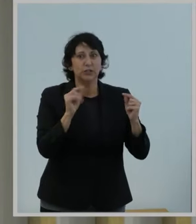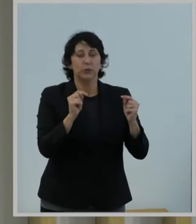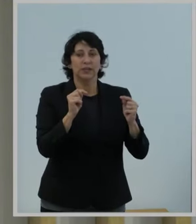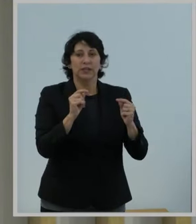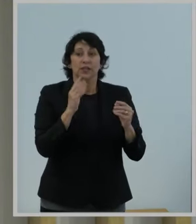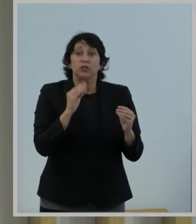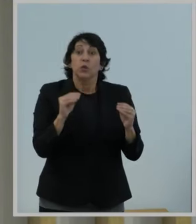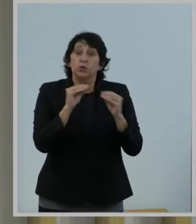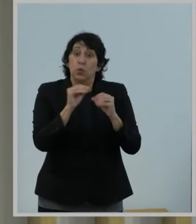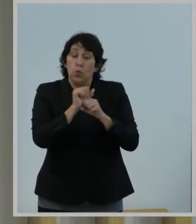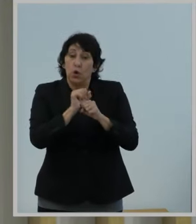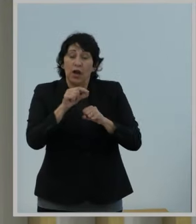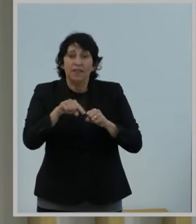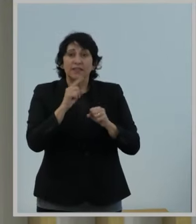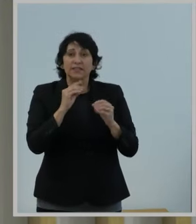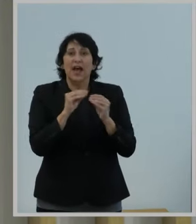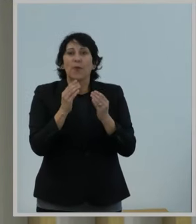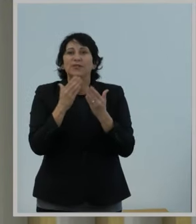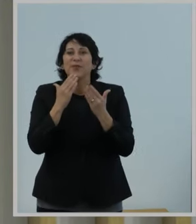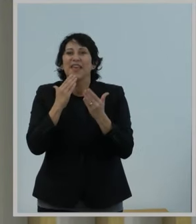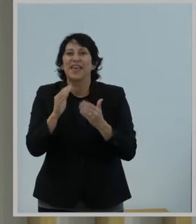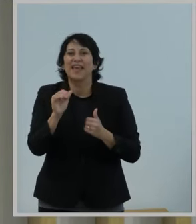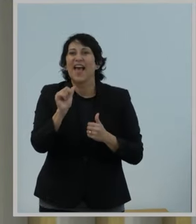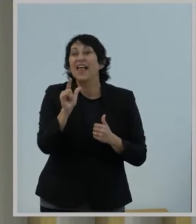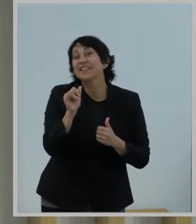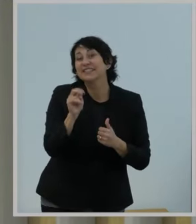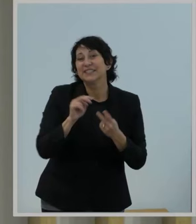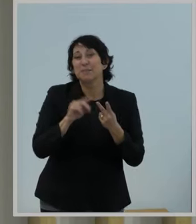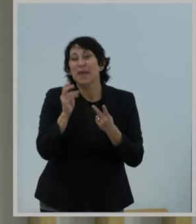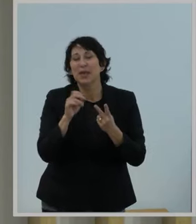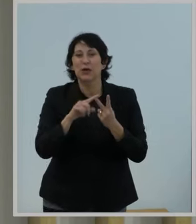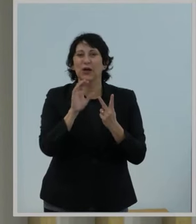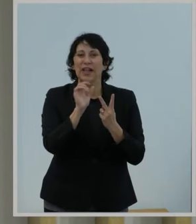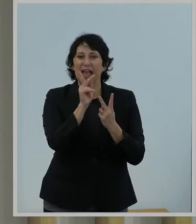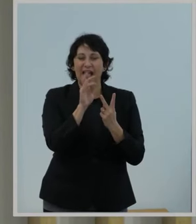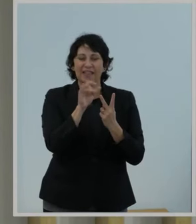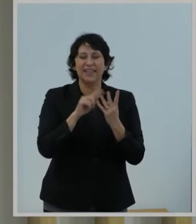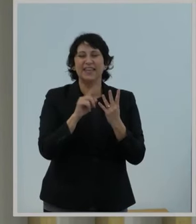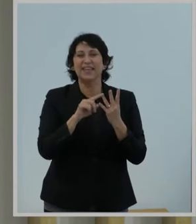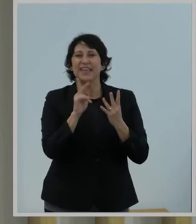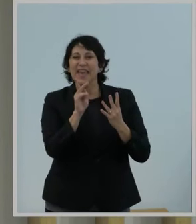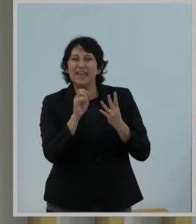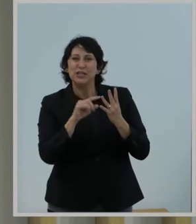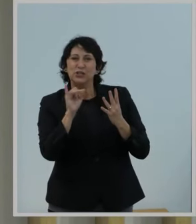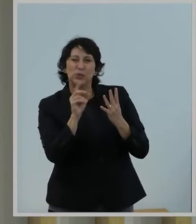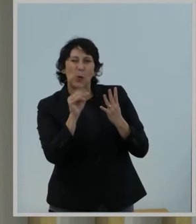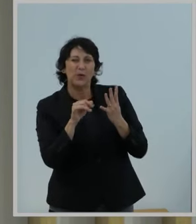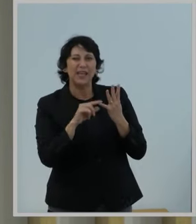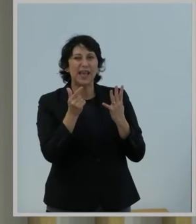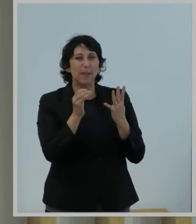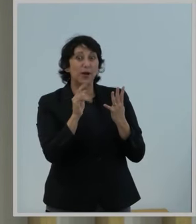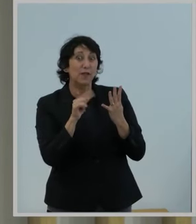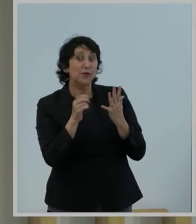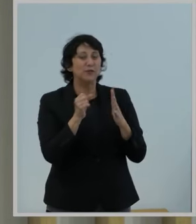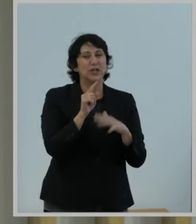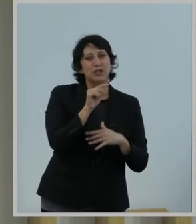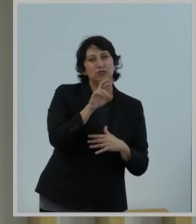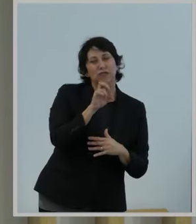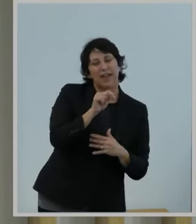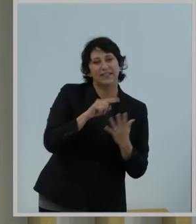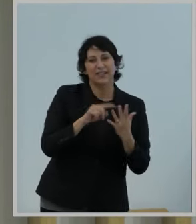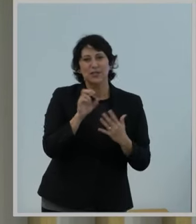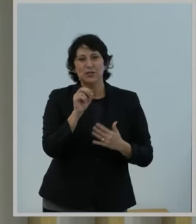Further to work on this, I would like to thank Allison Baker, Callie Croker, Kate Dumochelle, Jody Griffin, Gabriella Gross, Trent Harkrader,